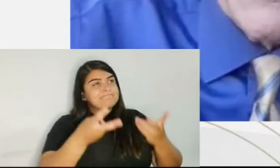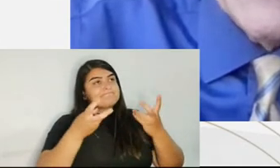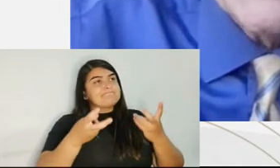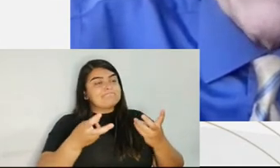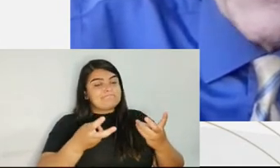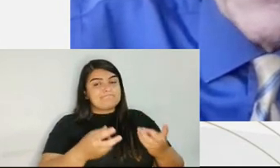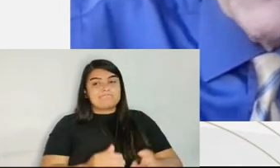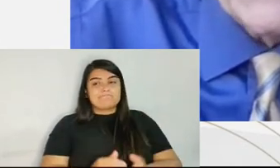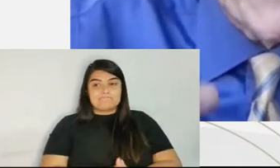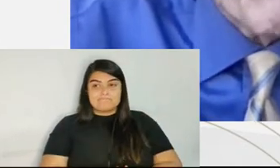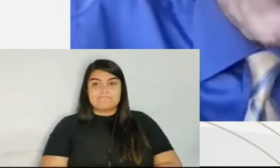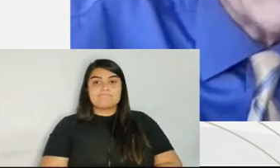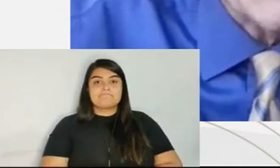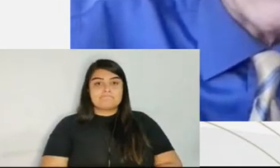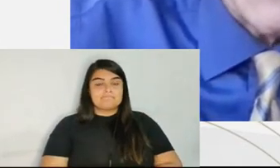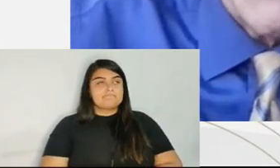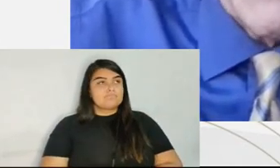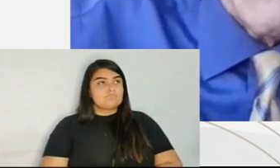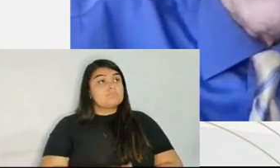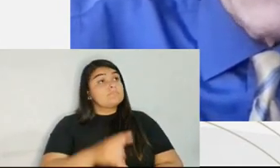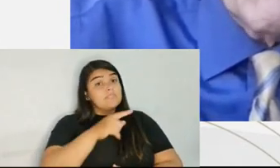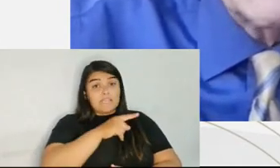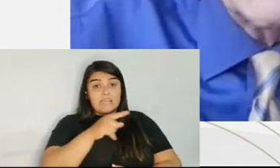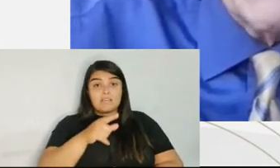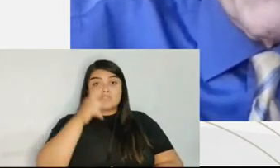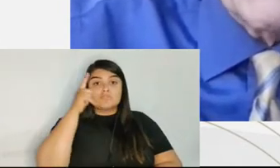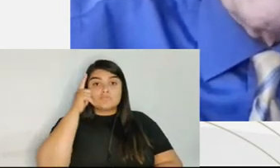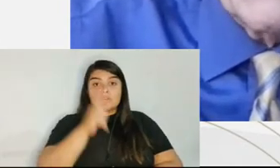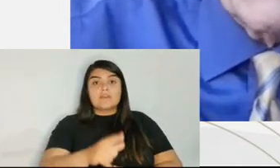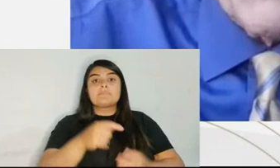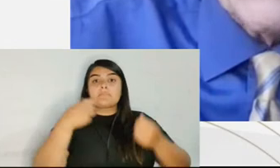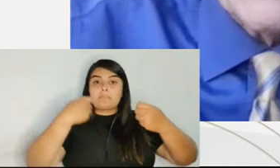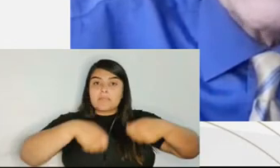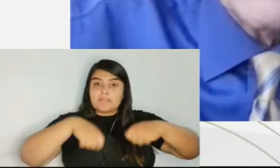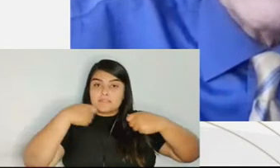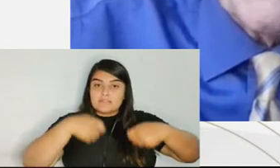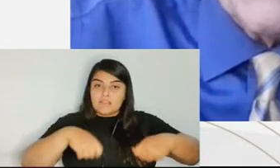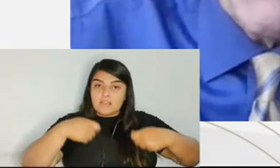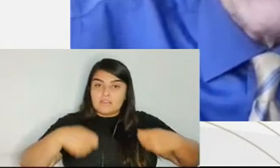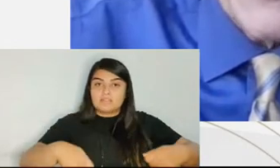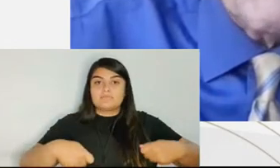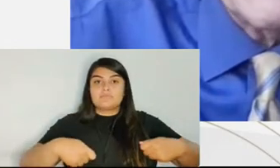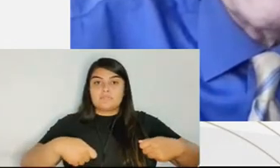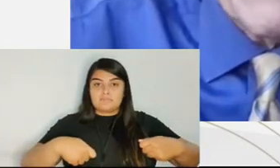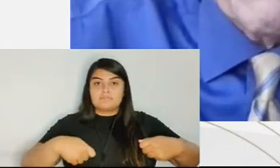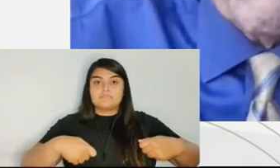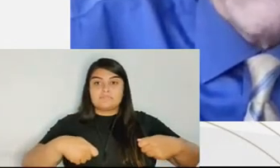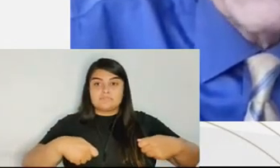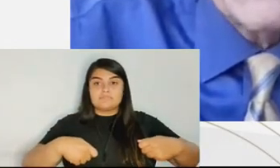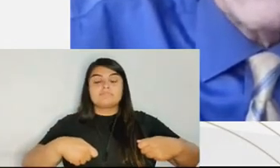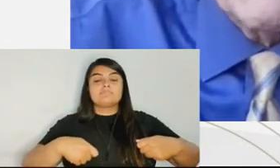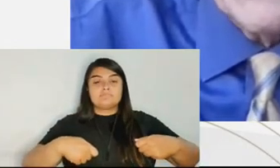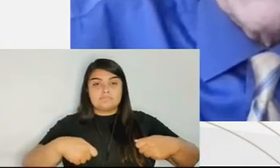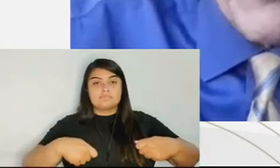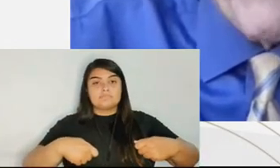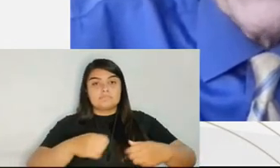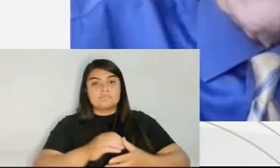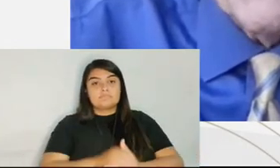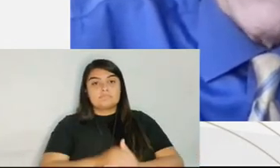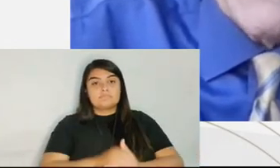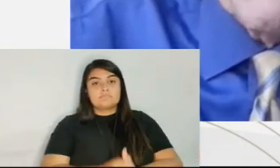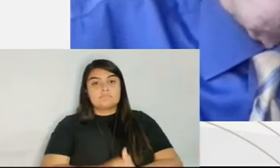institutionalized was by promising that they would take part in the plea bargaining system, that they would help make the system